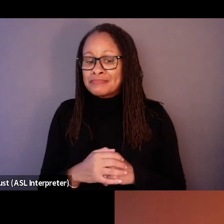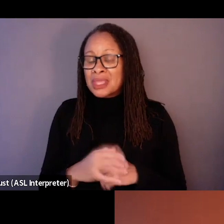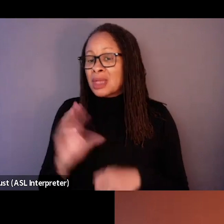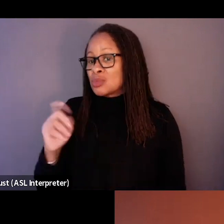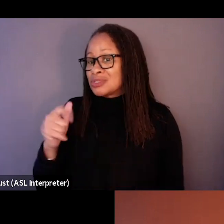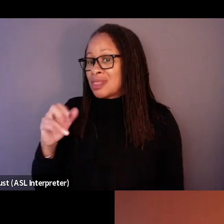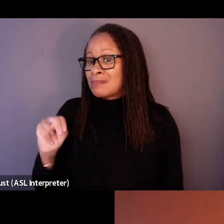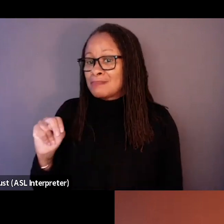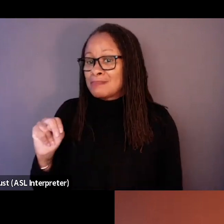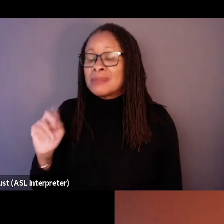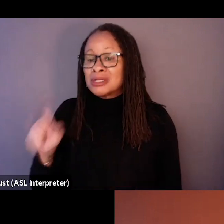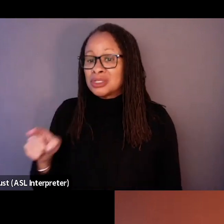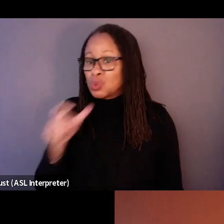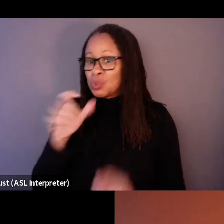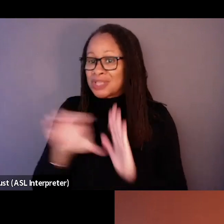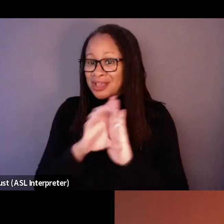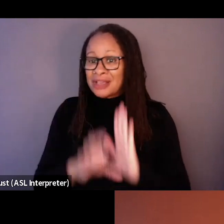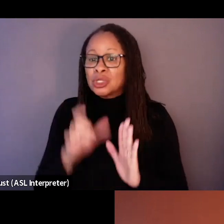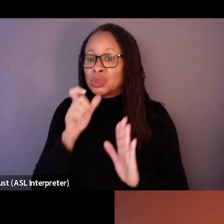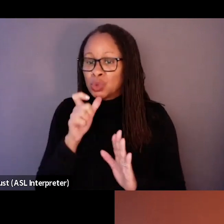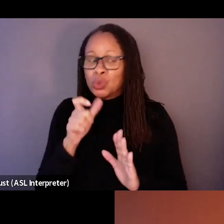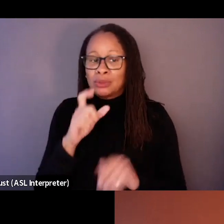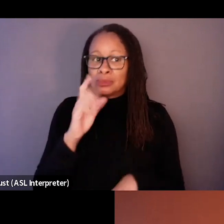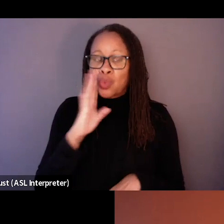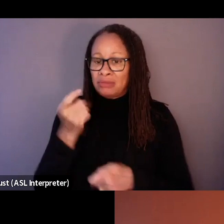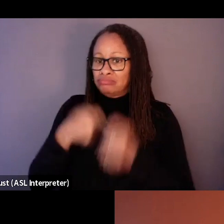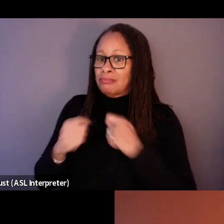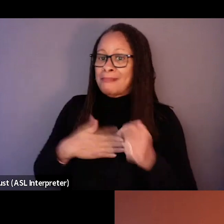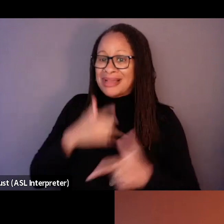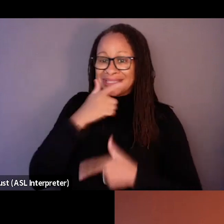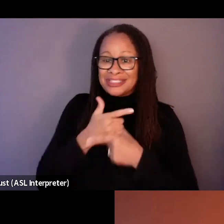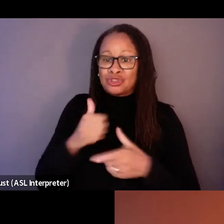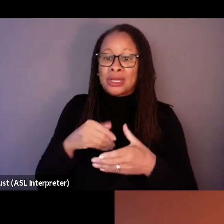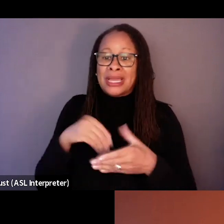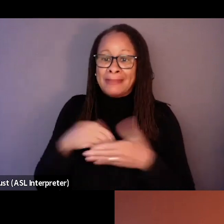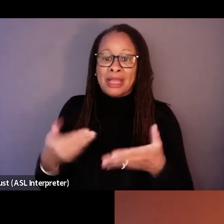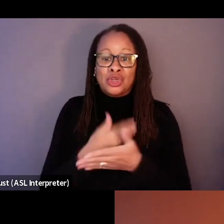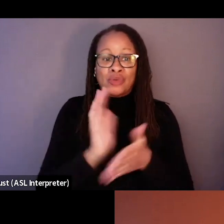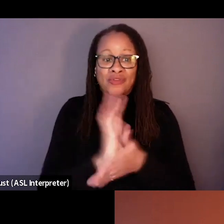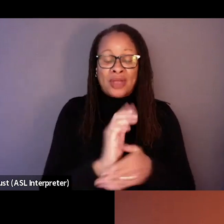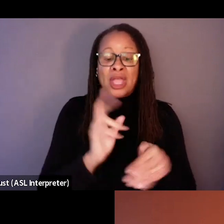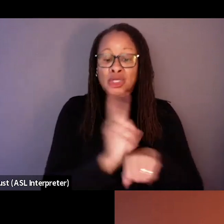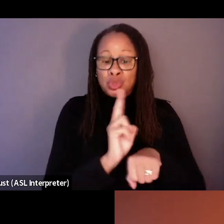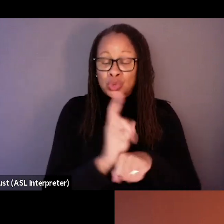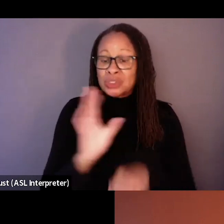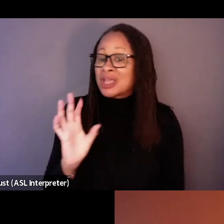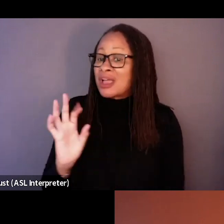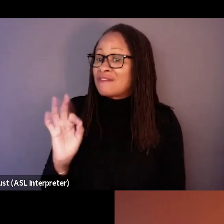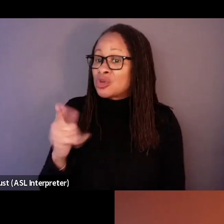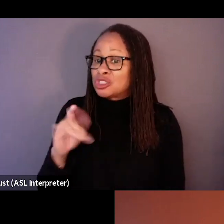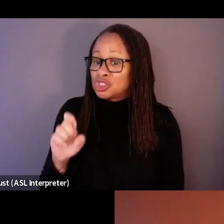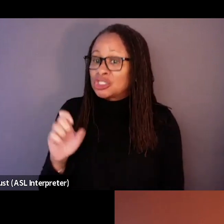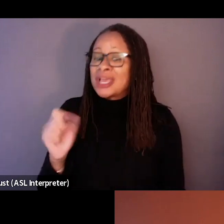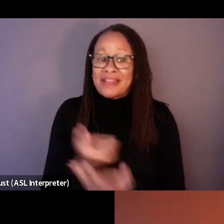my film to play Ronit in my new film and using the footage and, and the things that I, and the things I shot